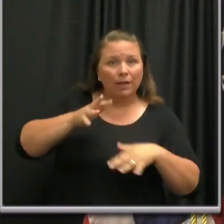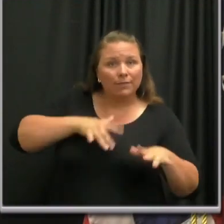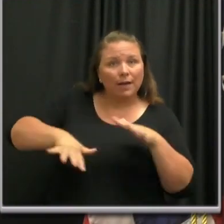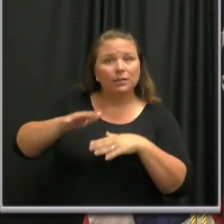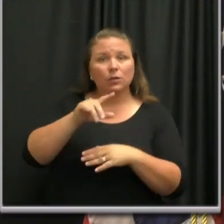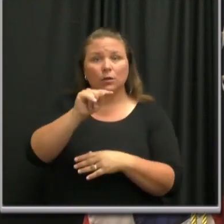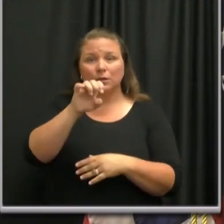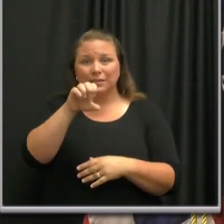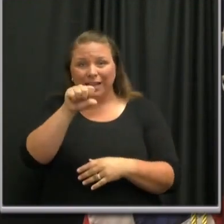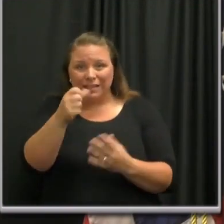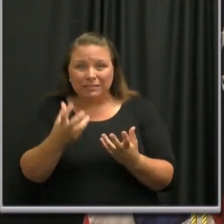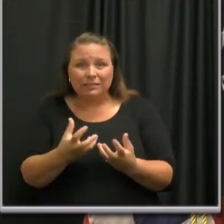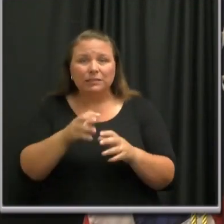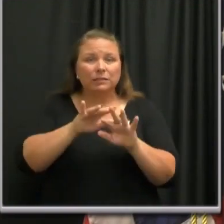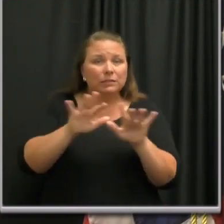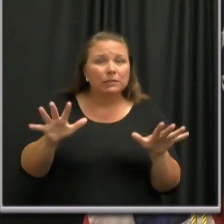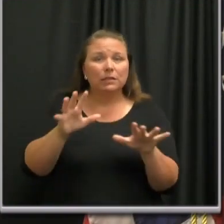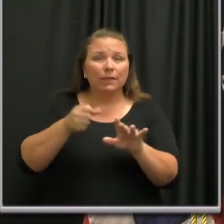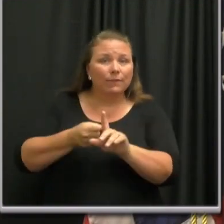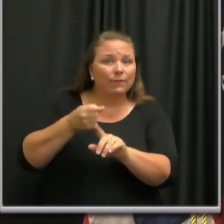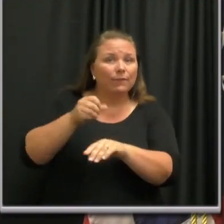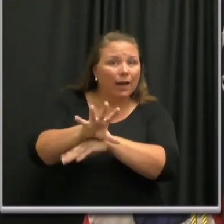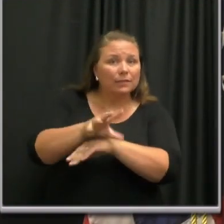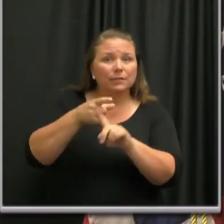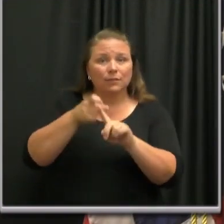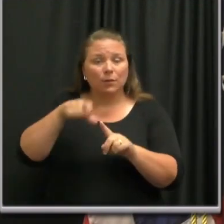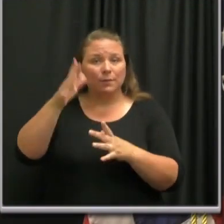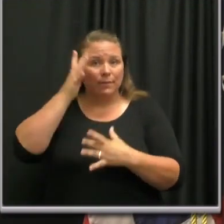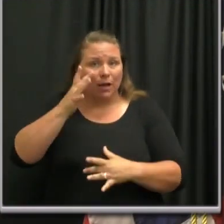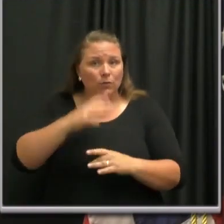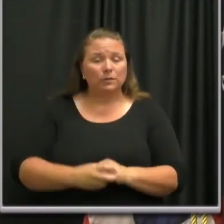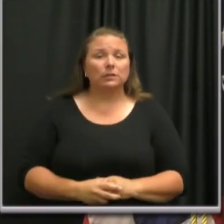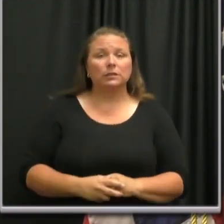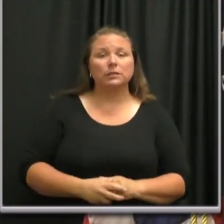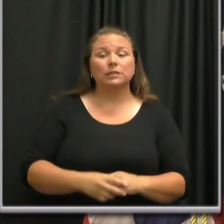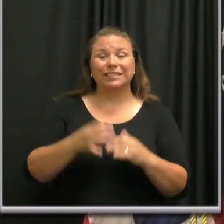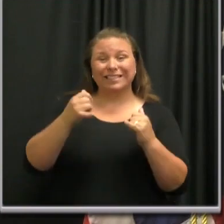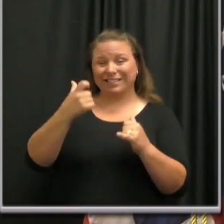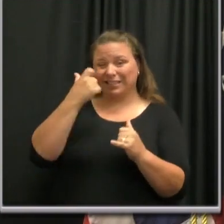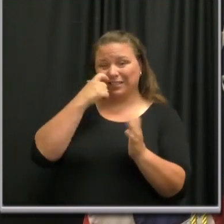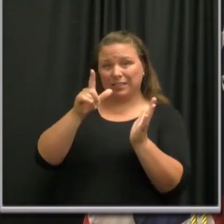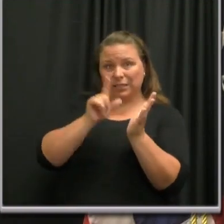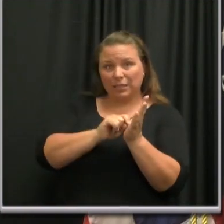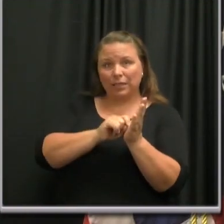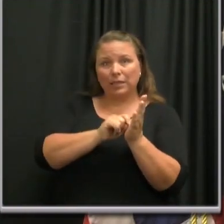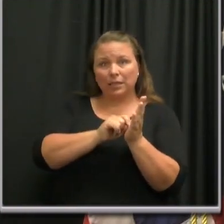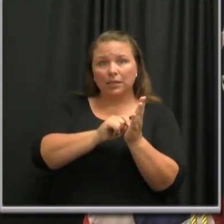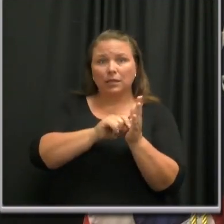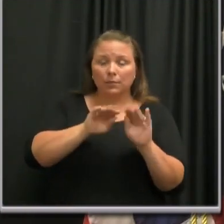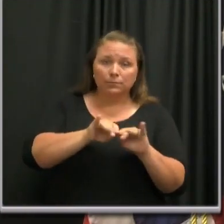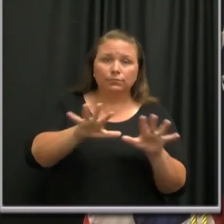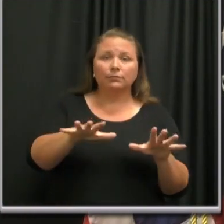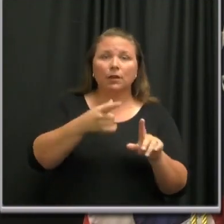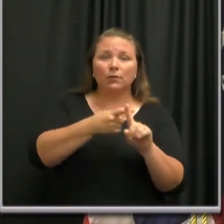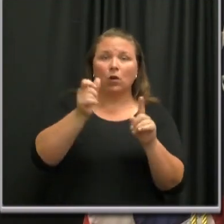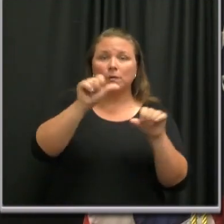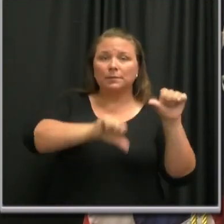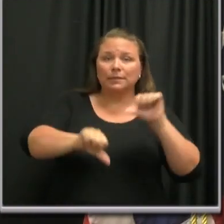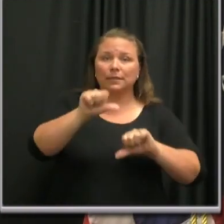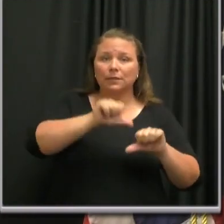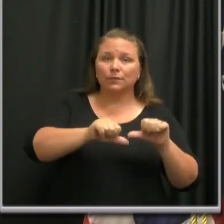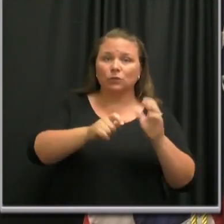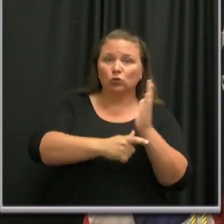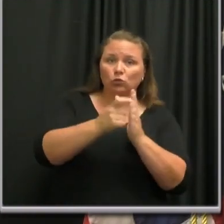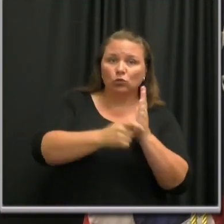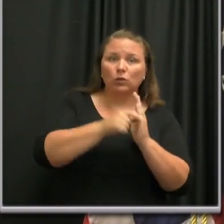organs are affected by this virus. And now in a recent set of papers published in scientific journals, we now know that this virus